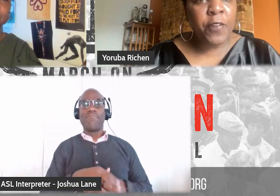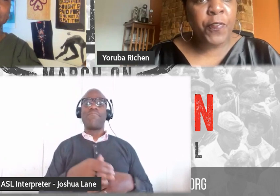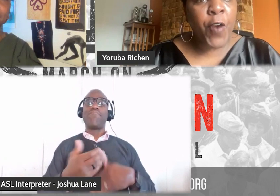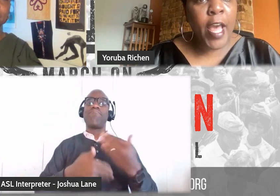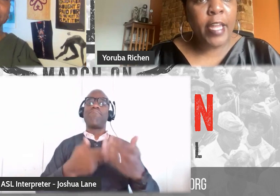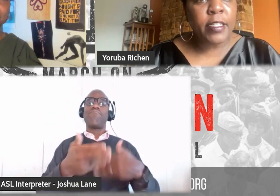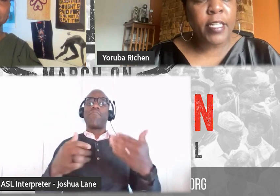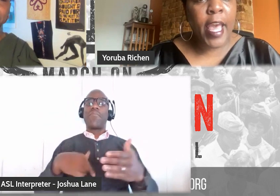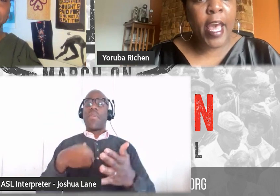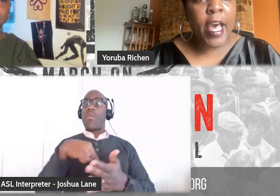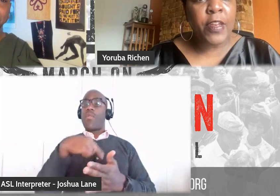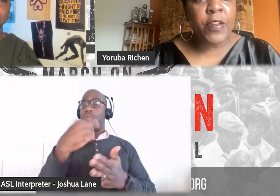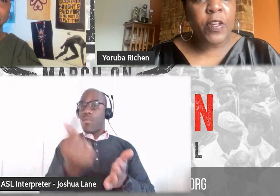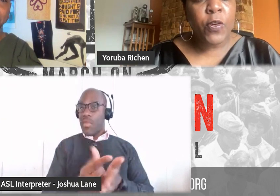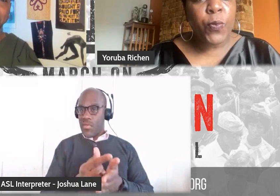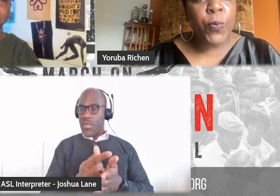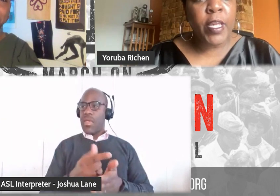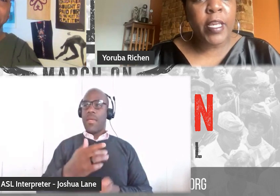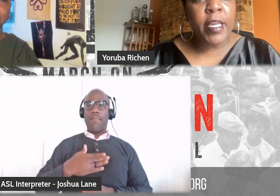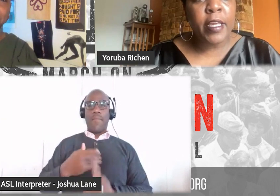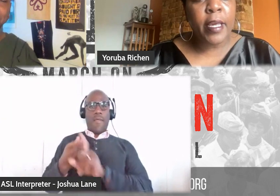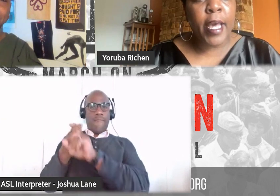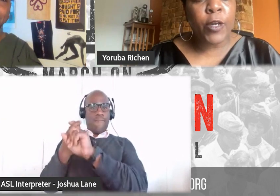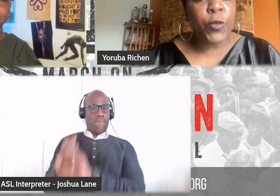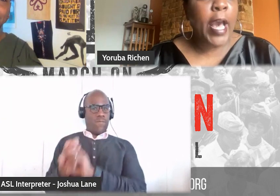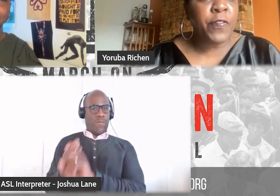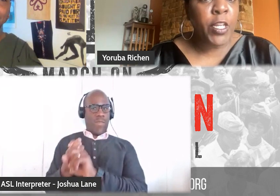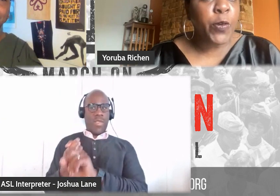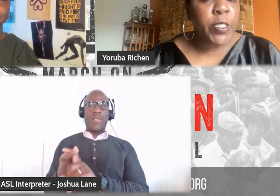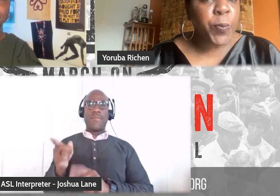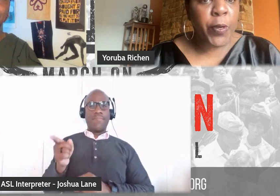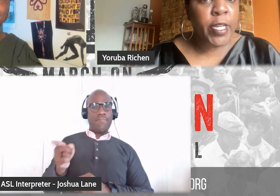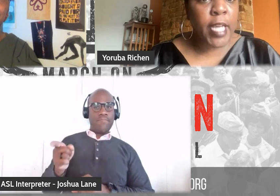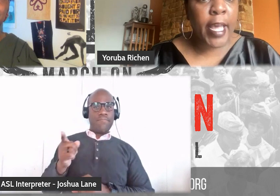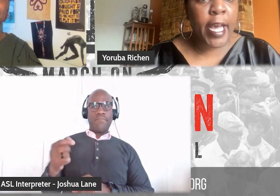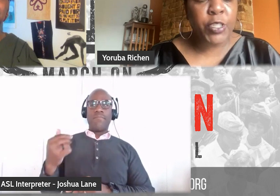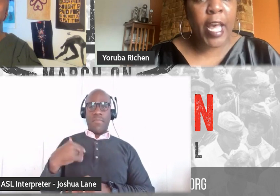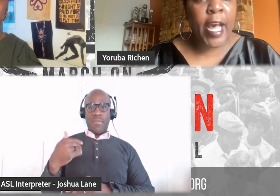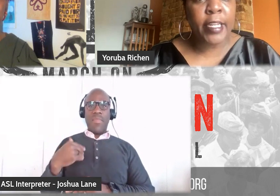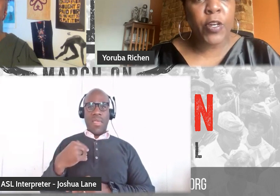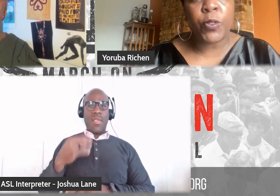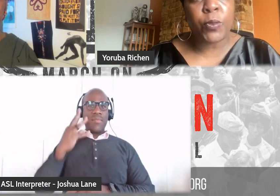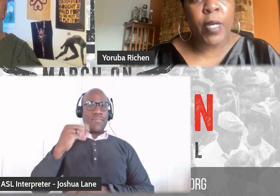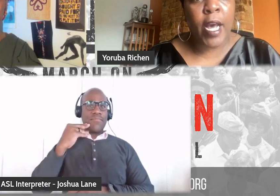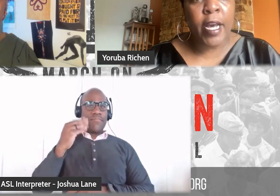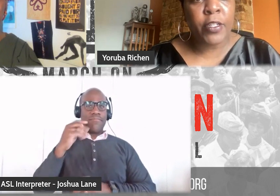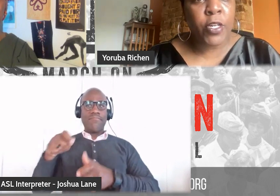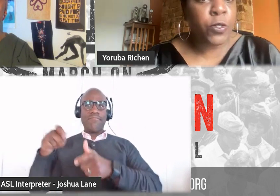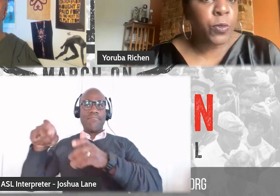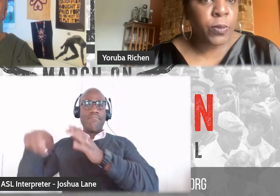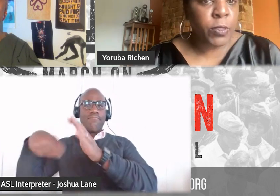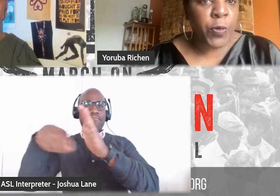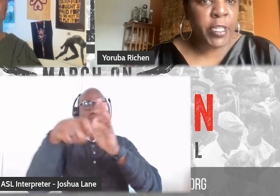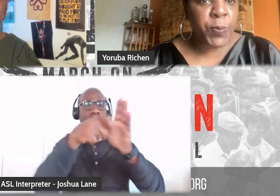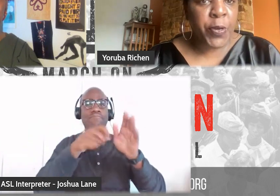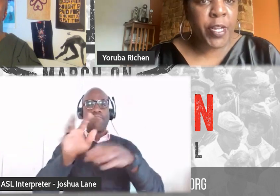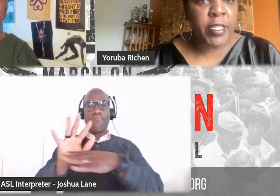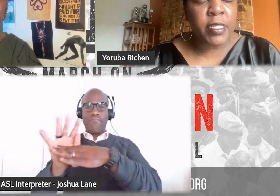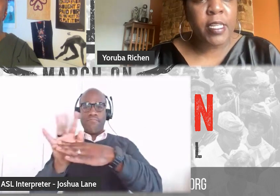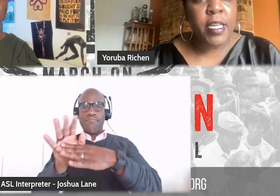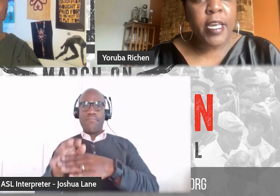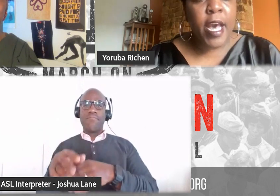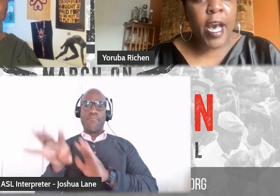had a friend and we, who had video experience. I actually had no, uh, no, no